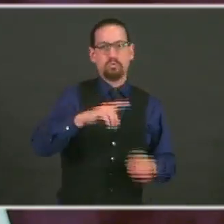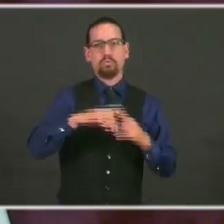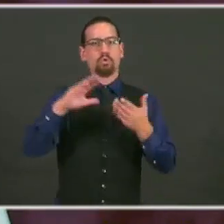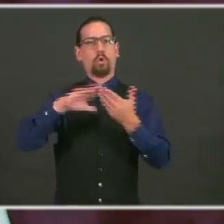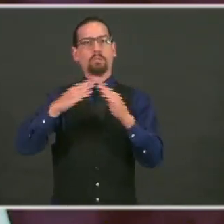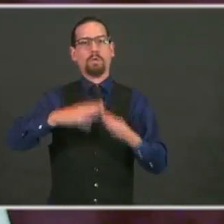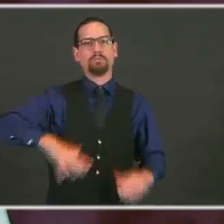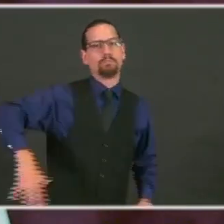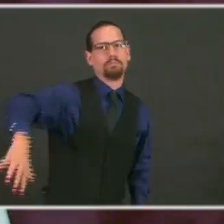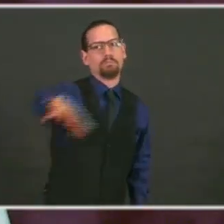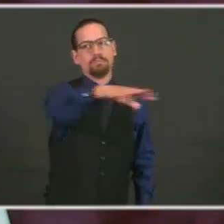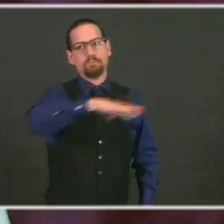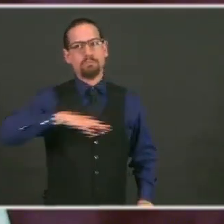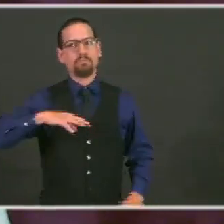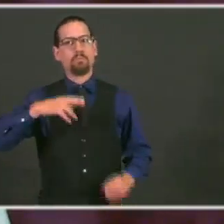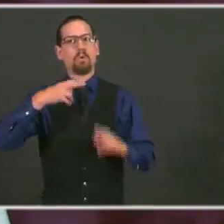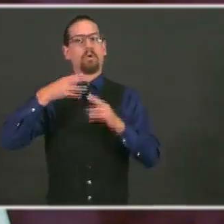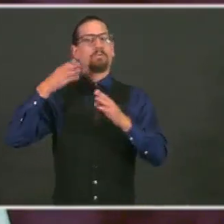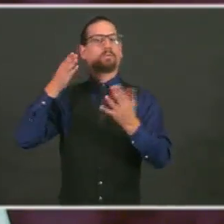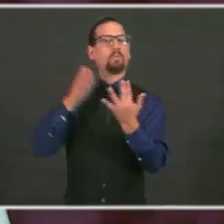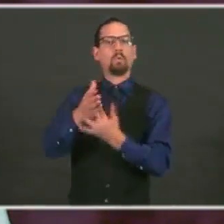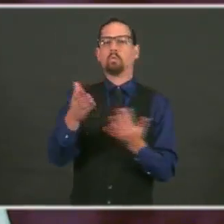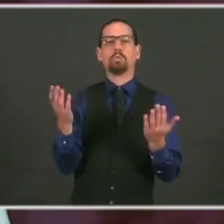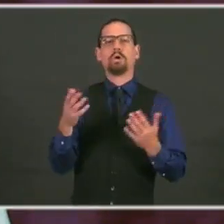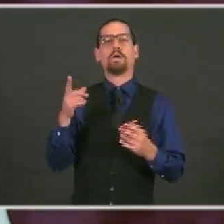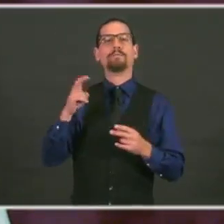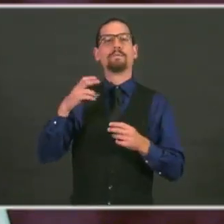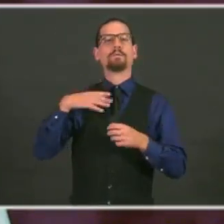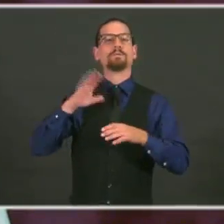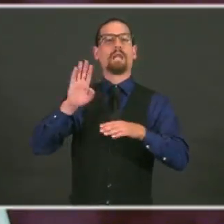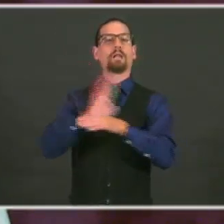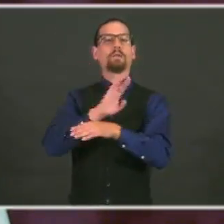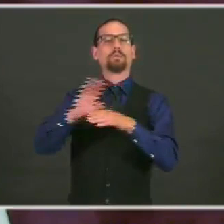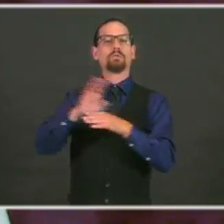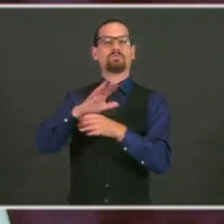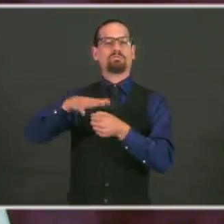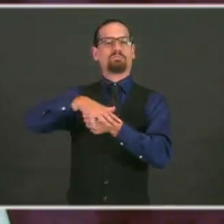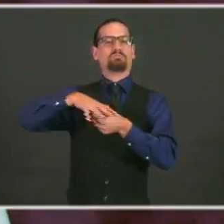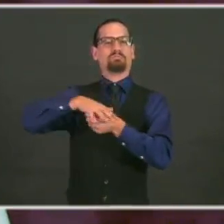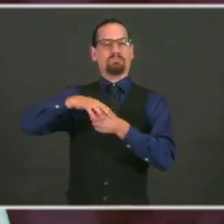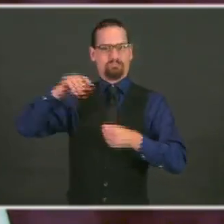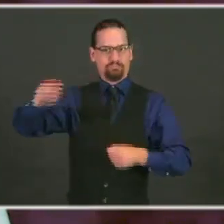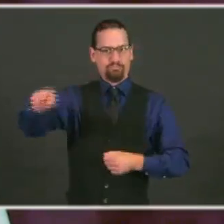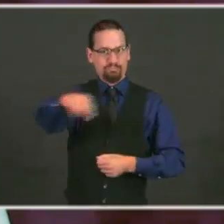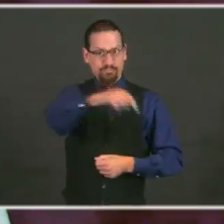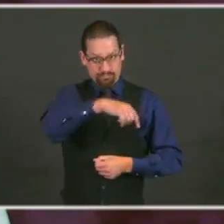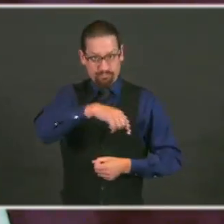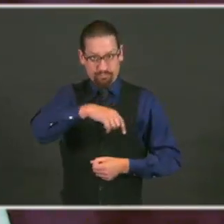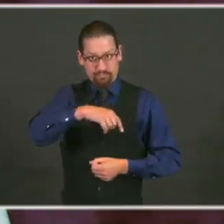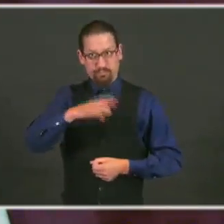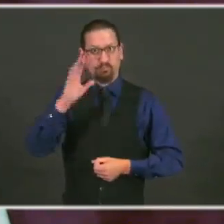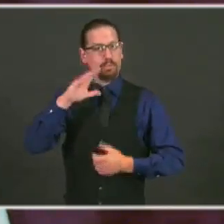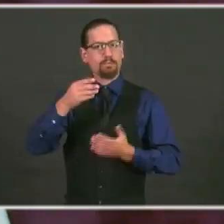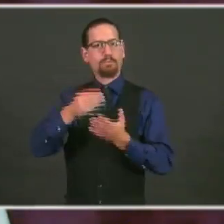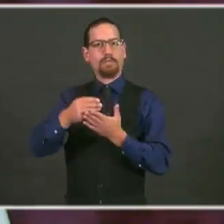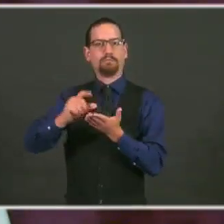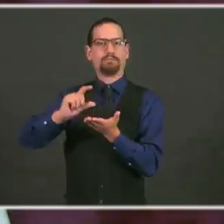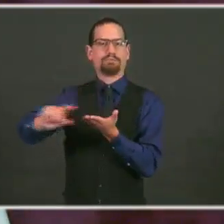industry associations to fund initiatives that make it easier to do business outside,